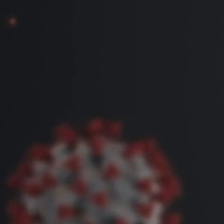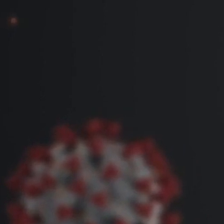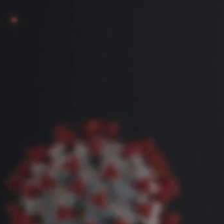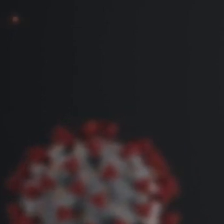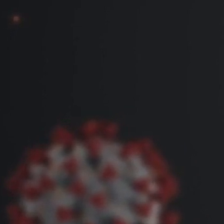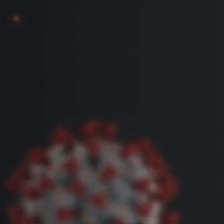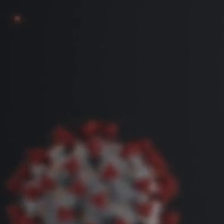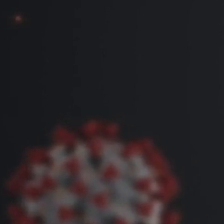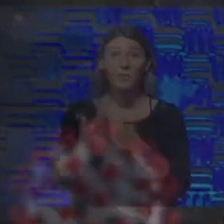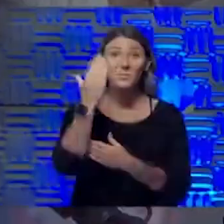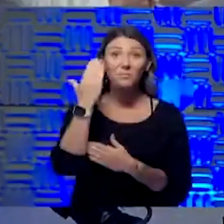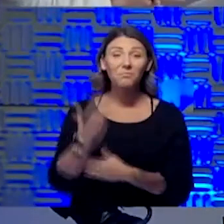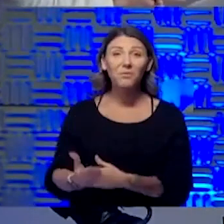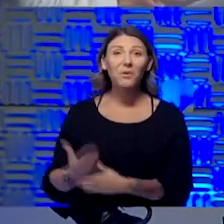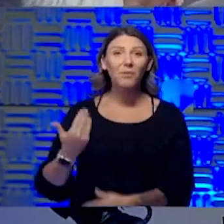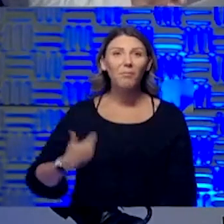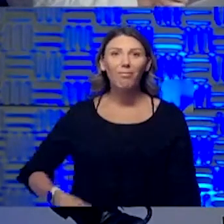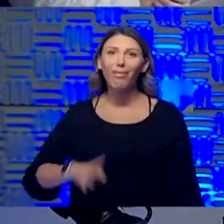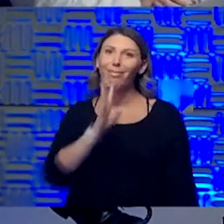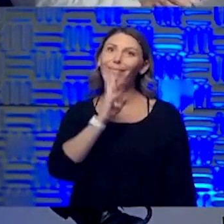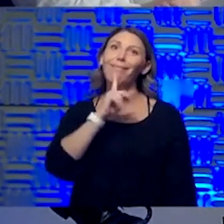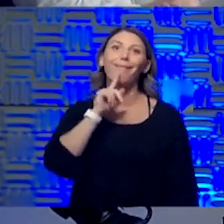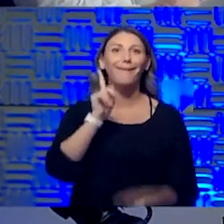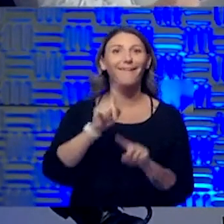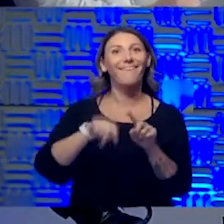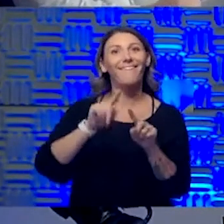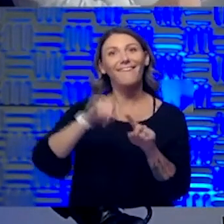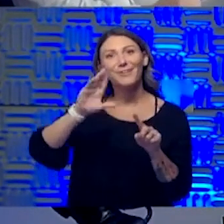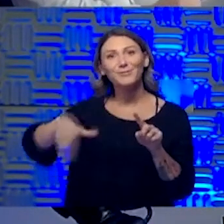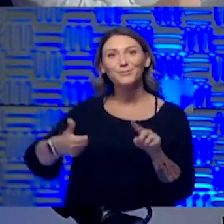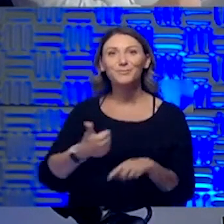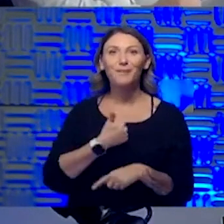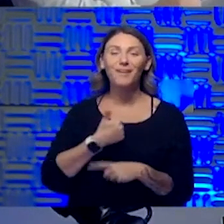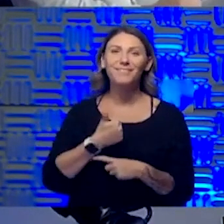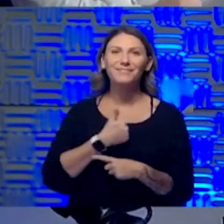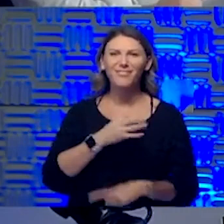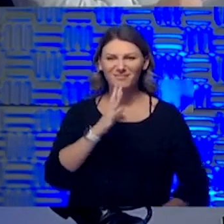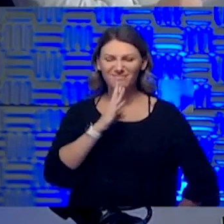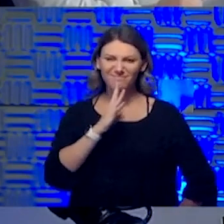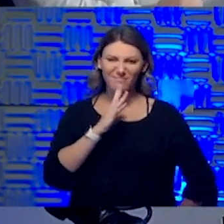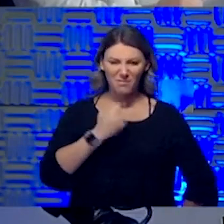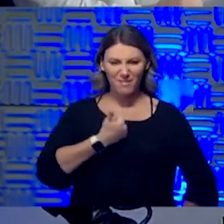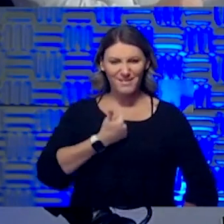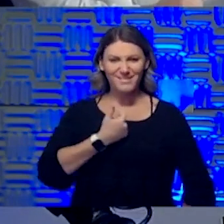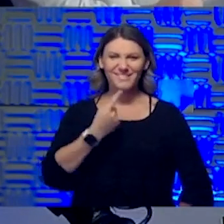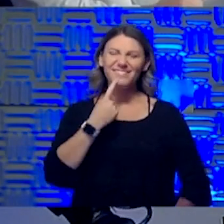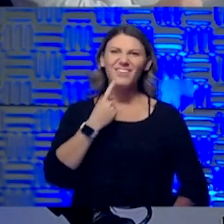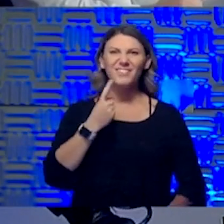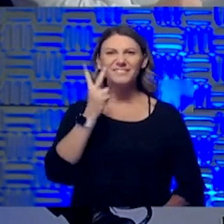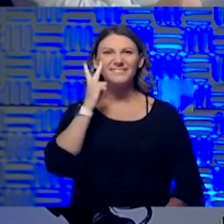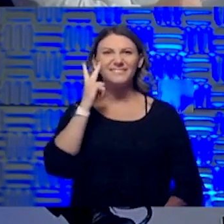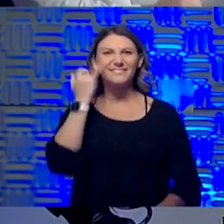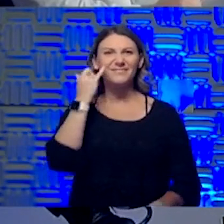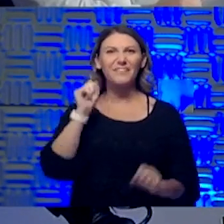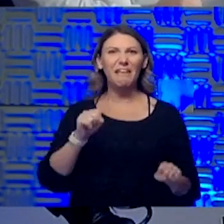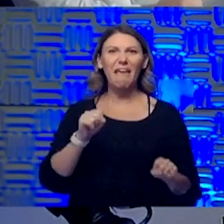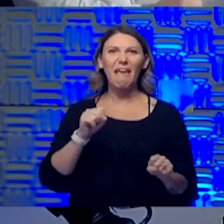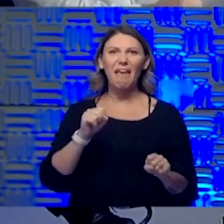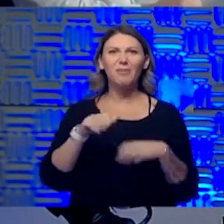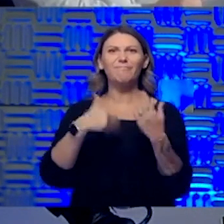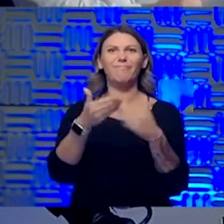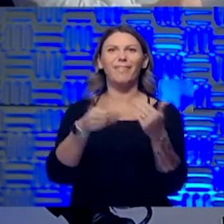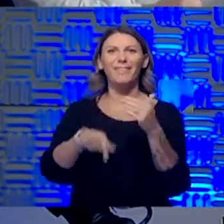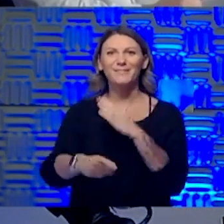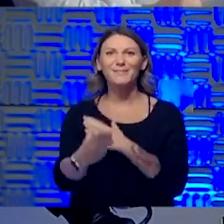Good morning. This is Steve. I can't even get through my own introduction. I thought to myself, I'm going to take a wager to see if I can get through this this morning or not.